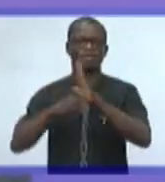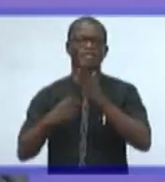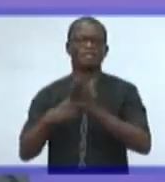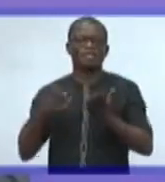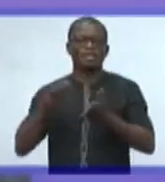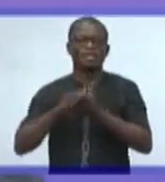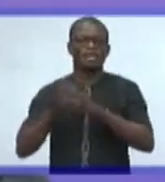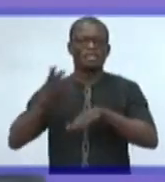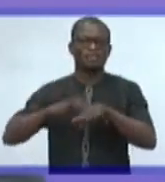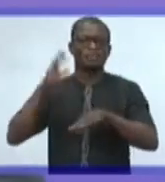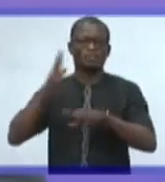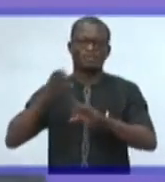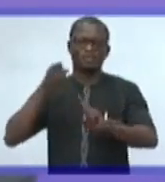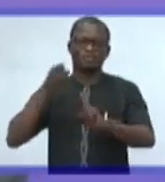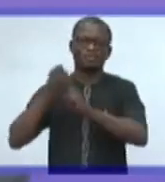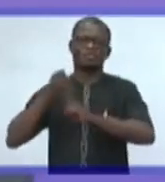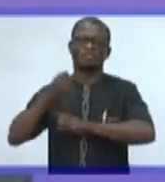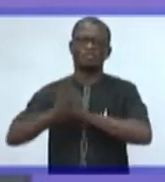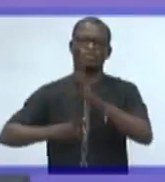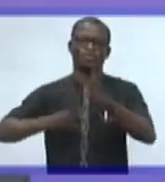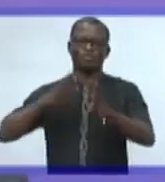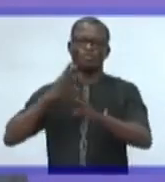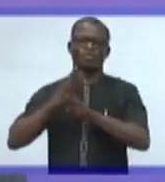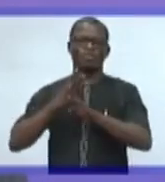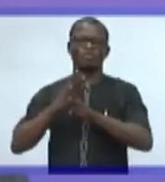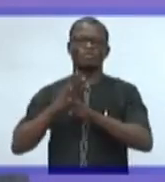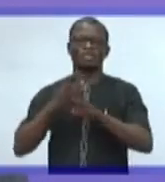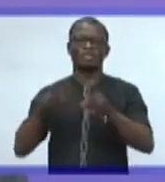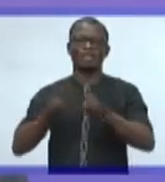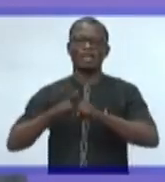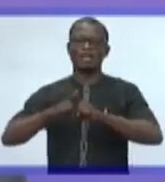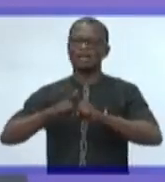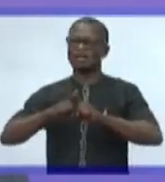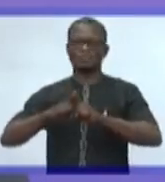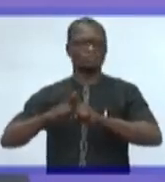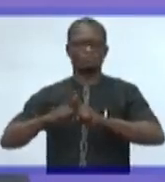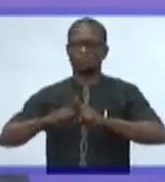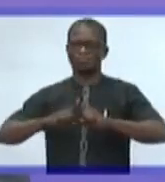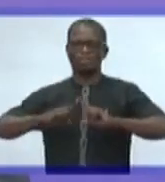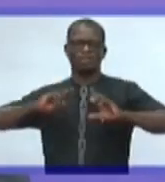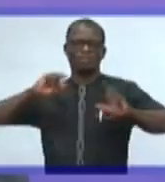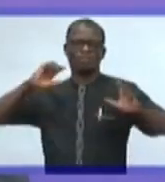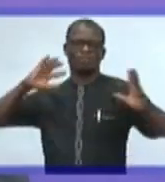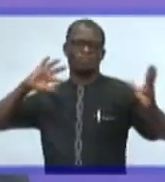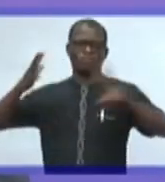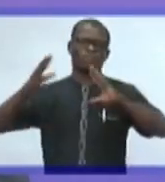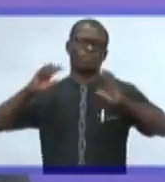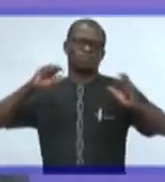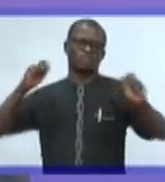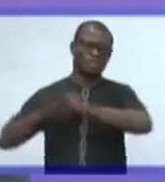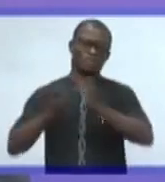effect is going to hit the world as a tsunami. You have Nigerians who have lived